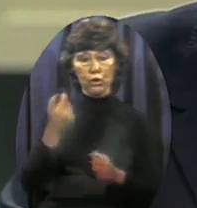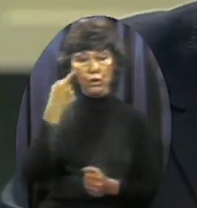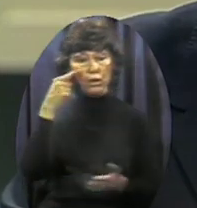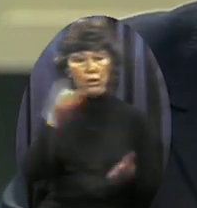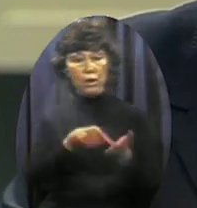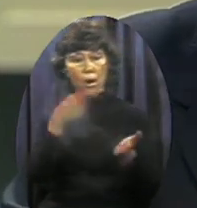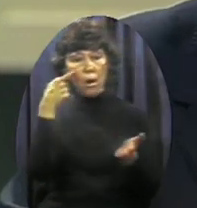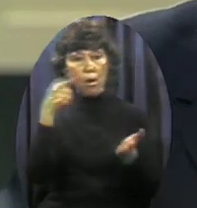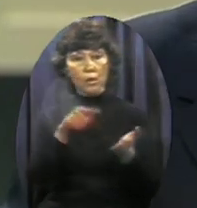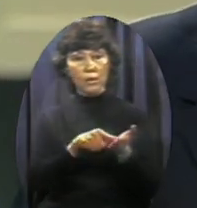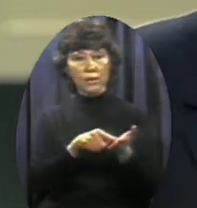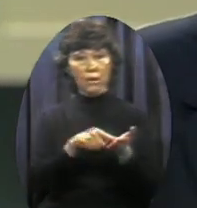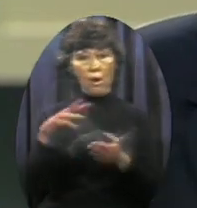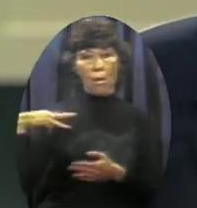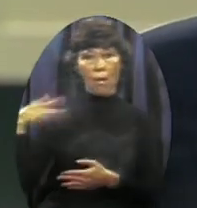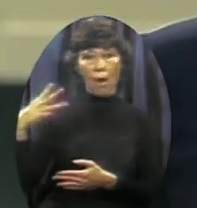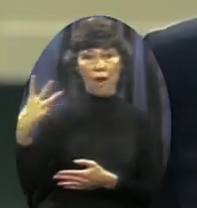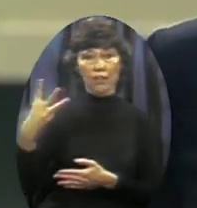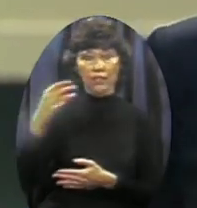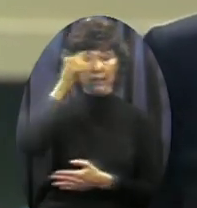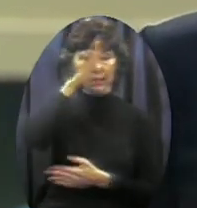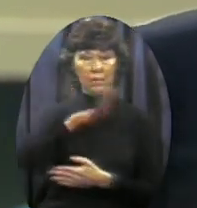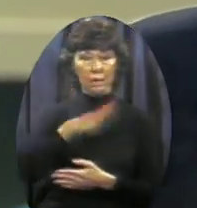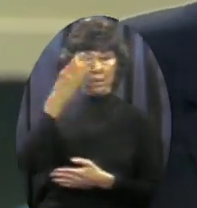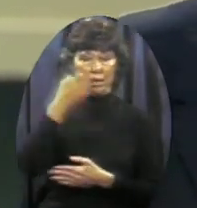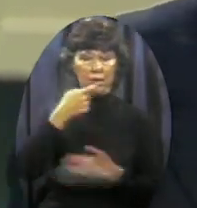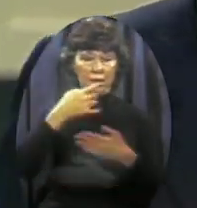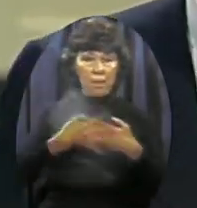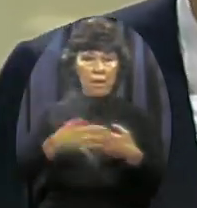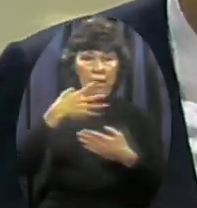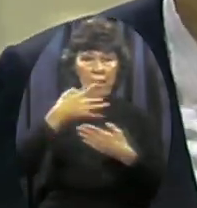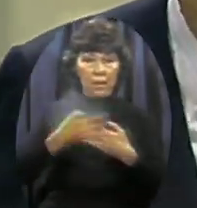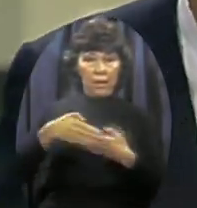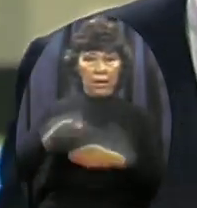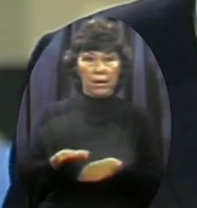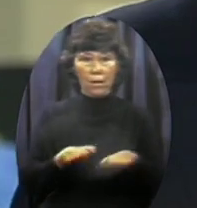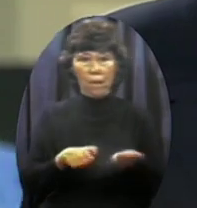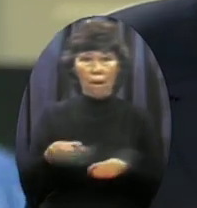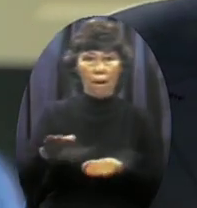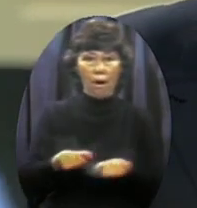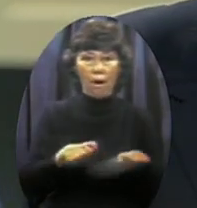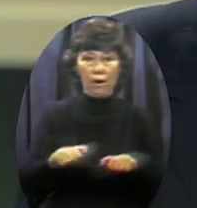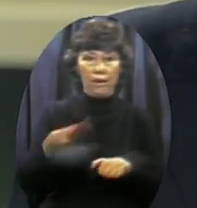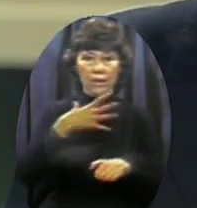600,000 died during the war Between the states To preserve this union